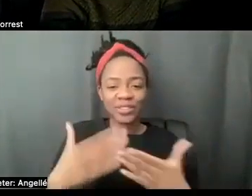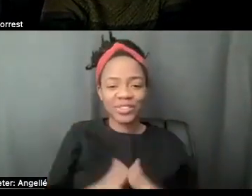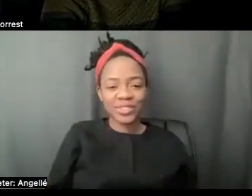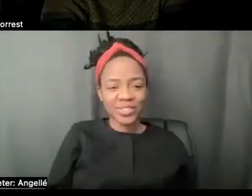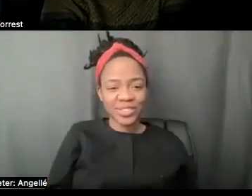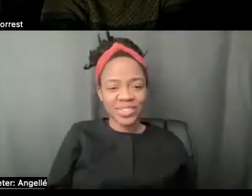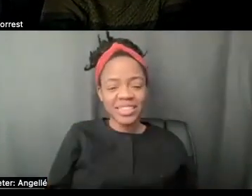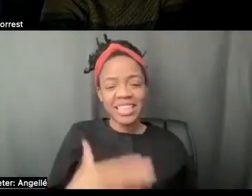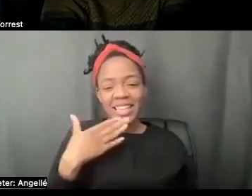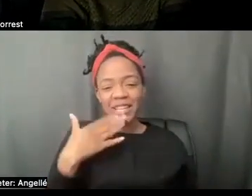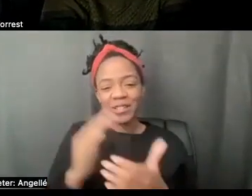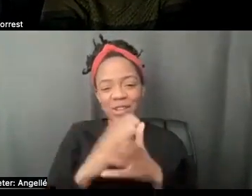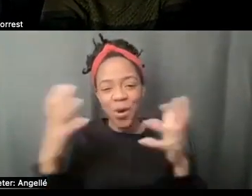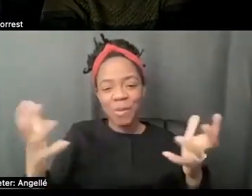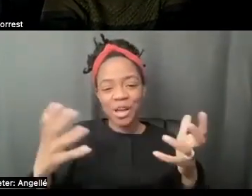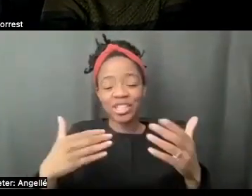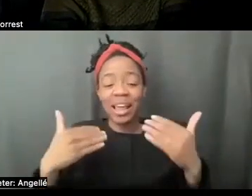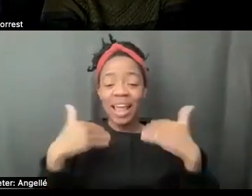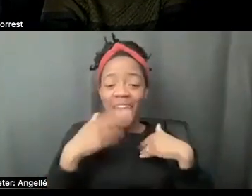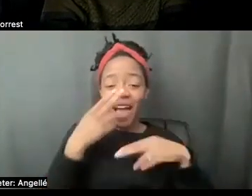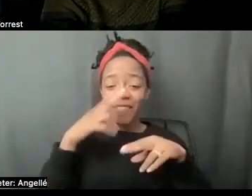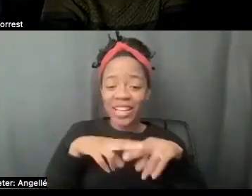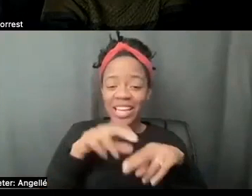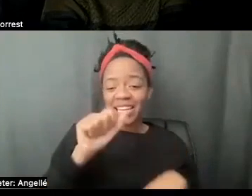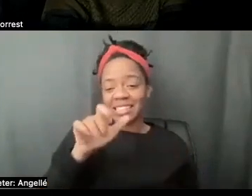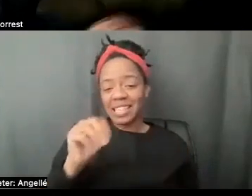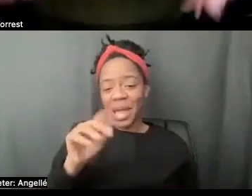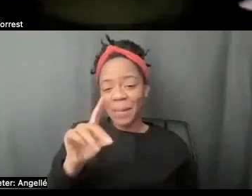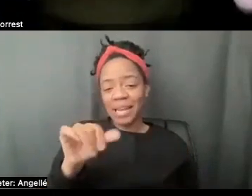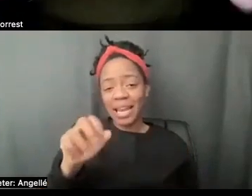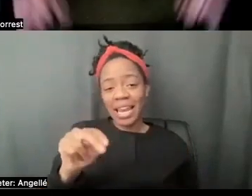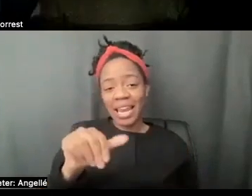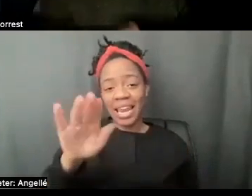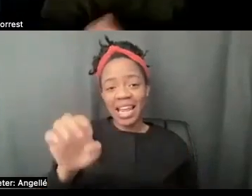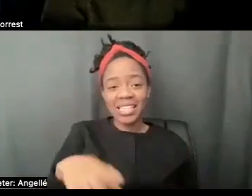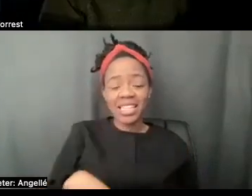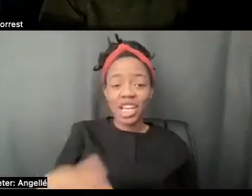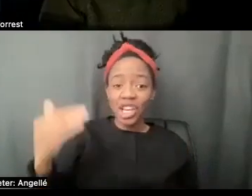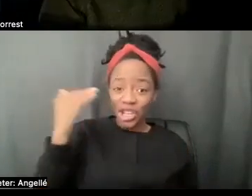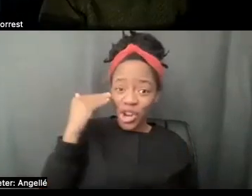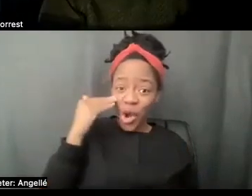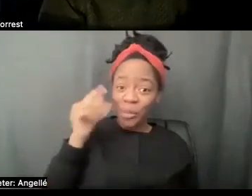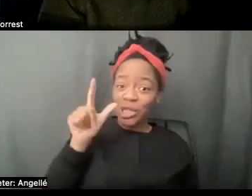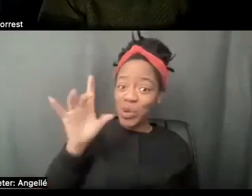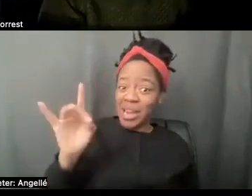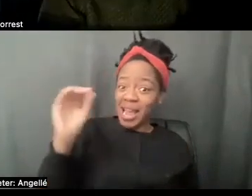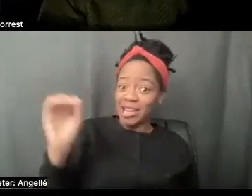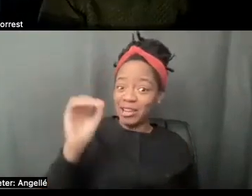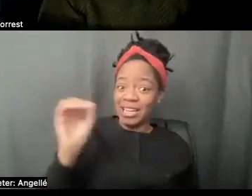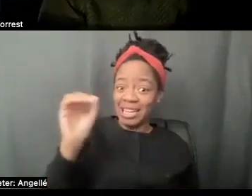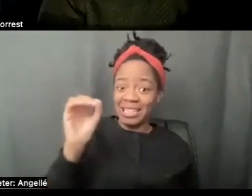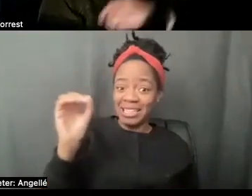you all so much and have fun. Have fun at Slamdance. Well, you know, it's going to be a high of 28 degrees and a low of two. So,